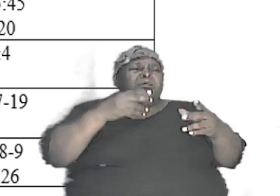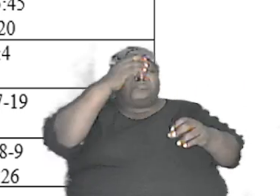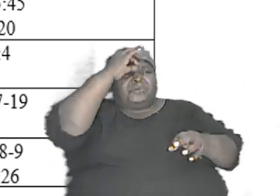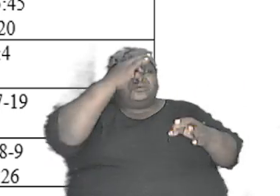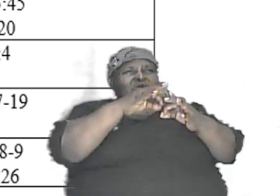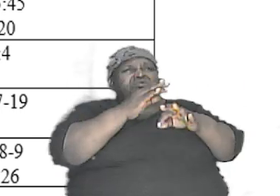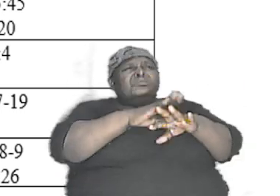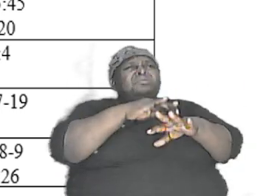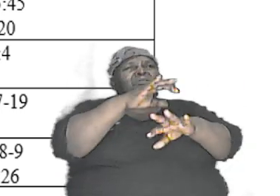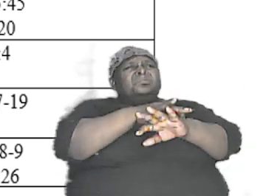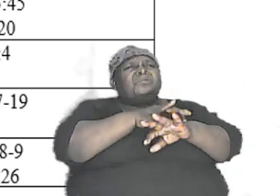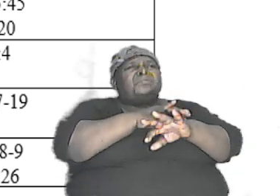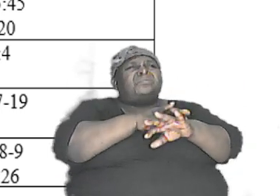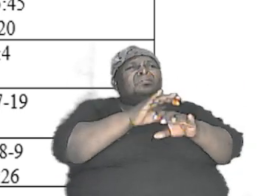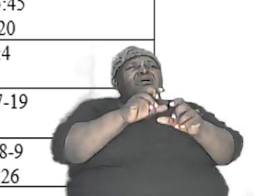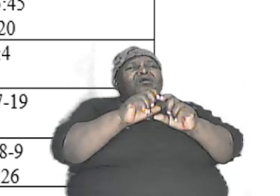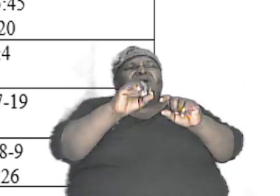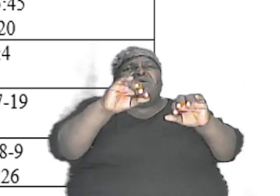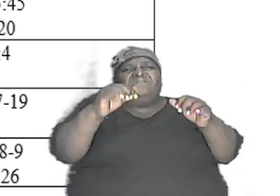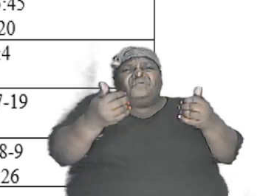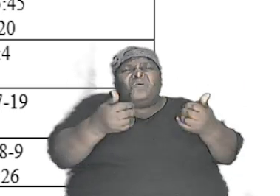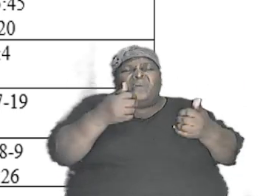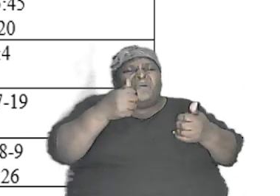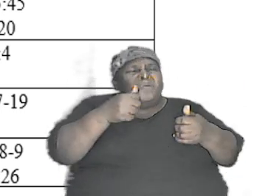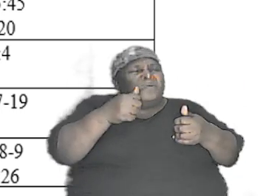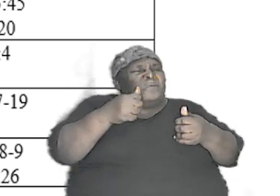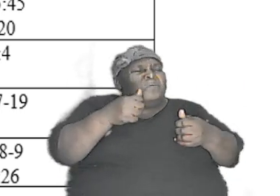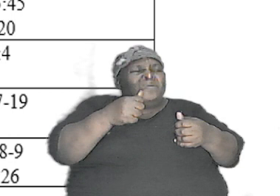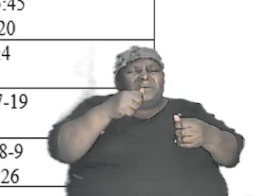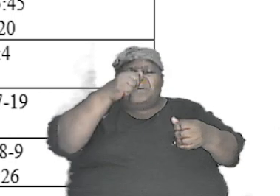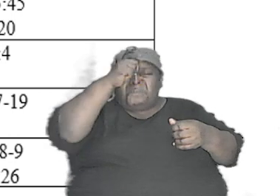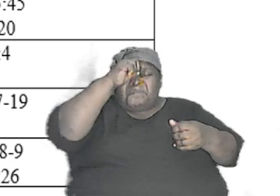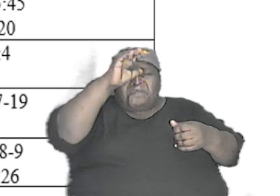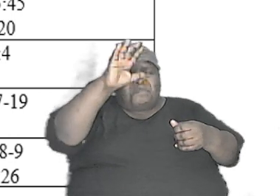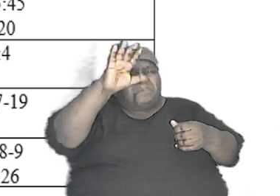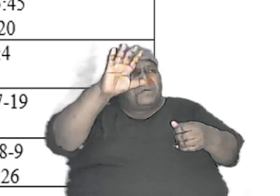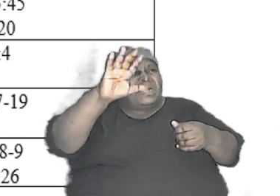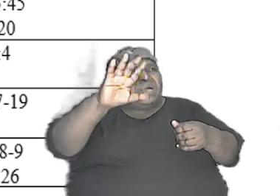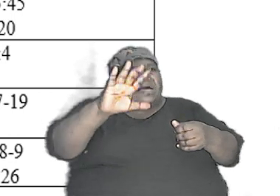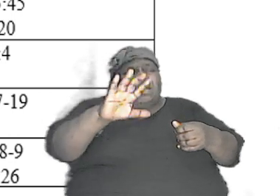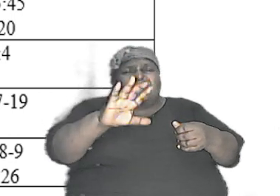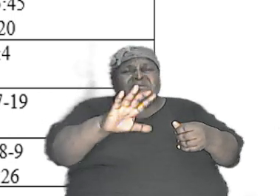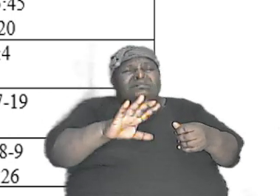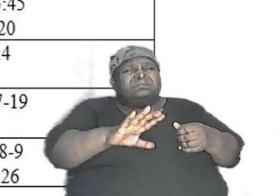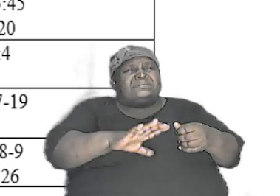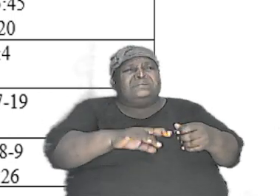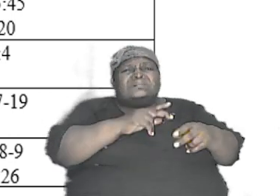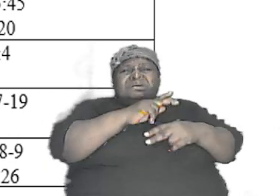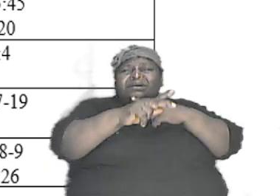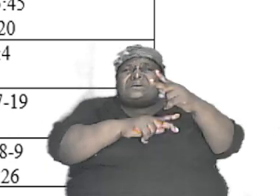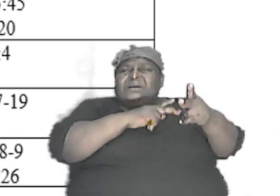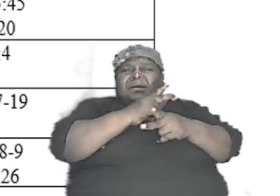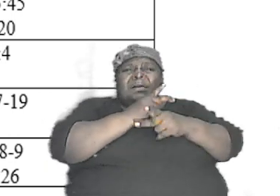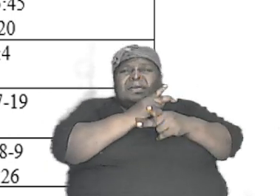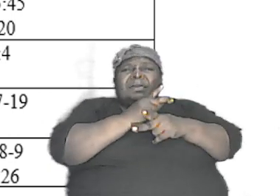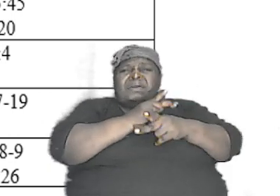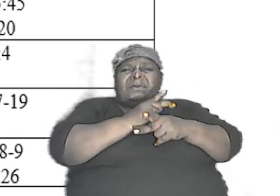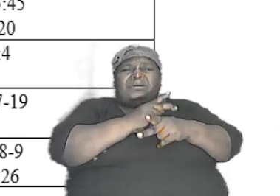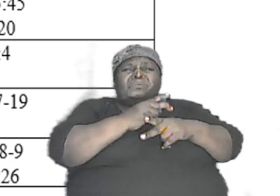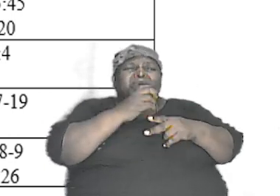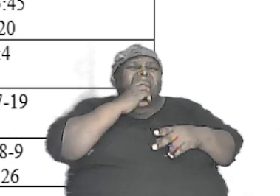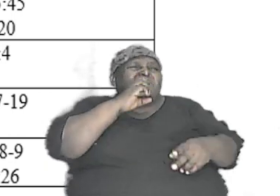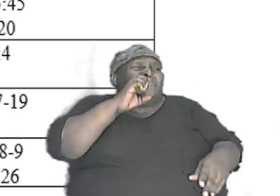earth because of how terrible men had become and when I say men I'm talking about male and female they became terrible